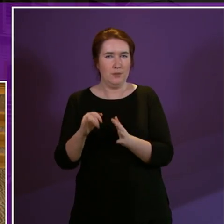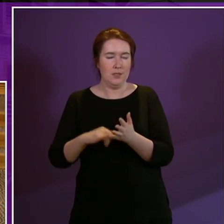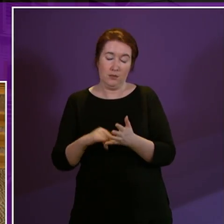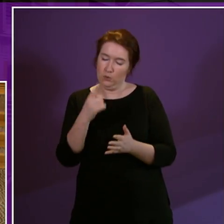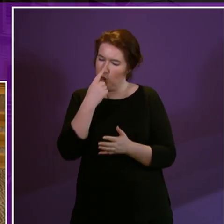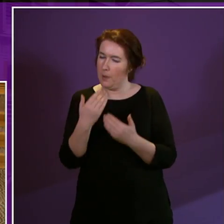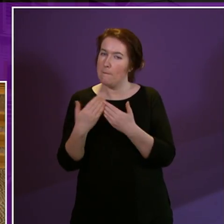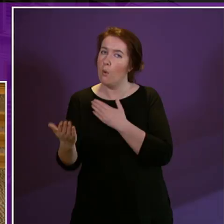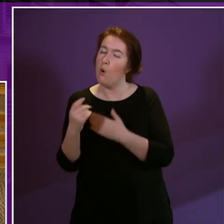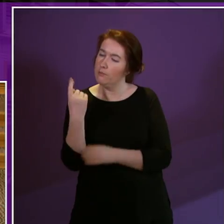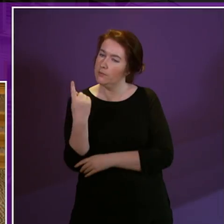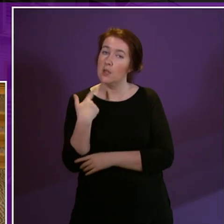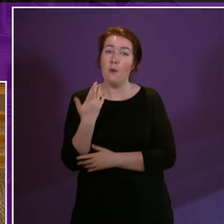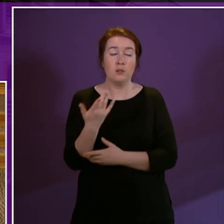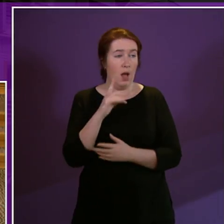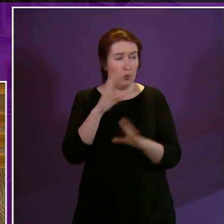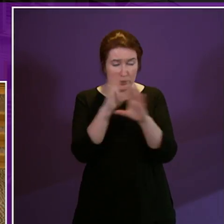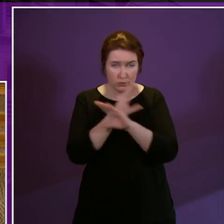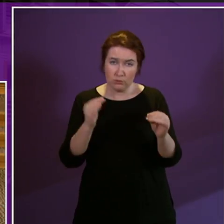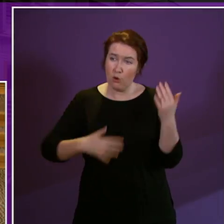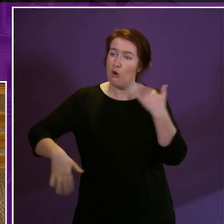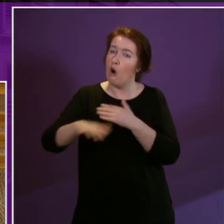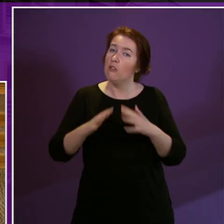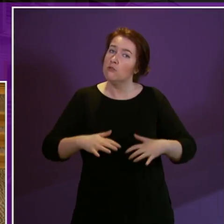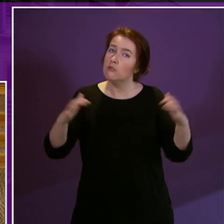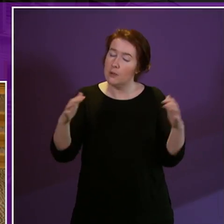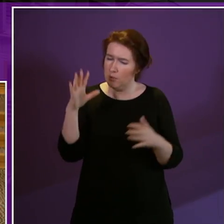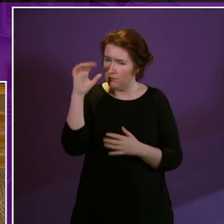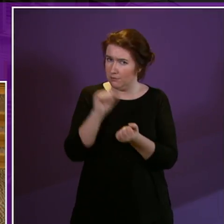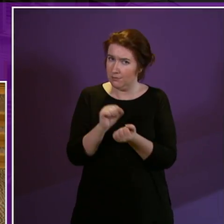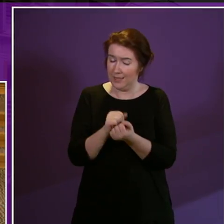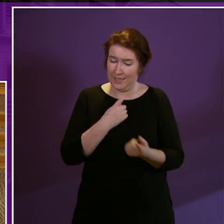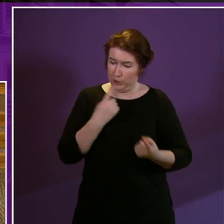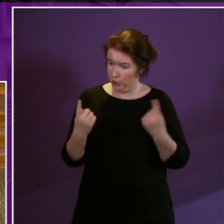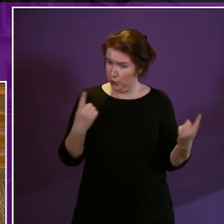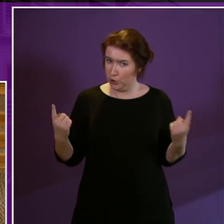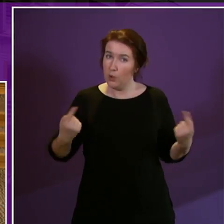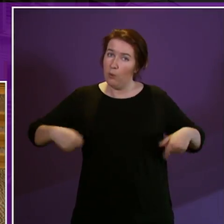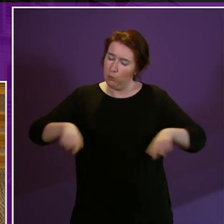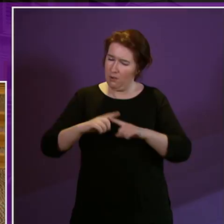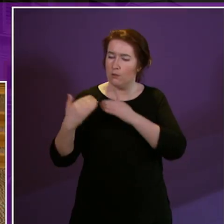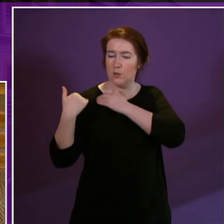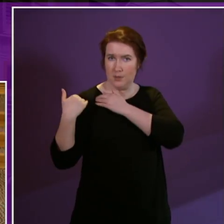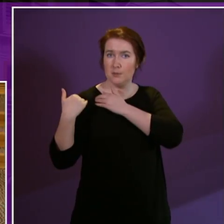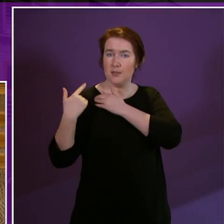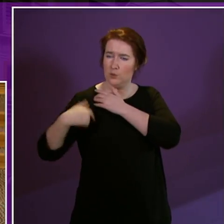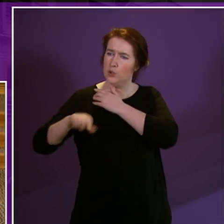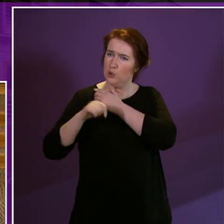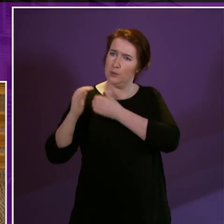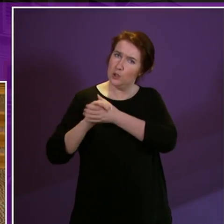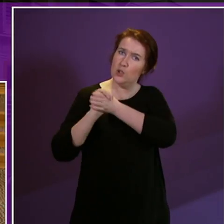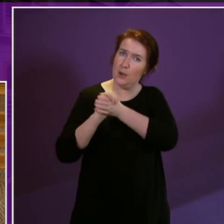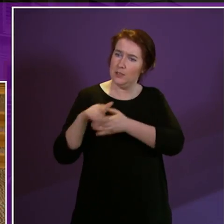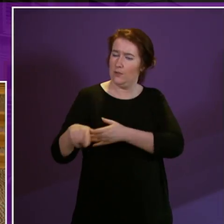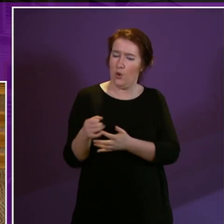be more the point I'd make to every member across this chamber is that each and every one of us has a responsibility to be champions for